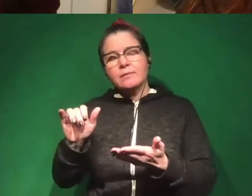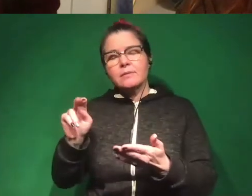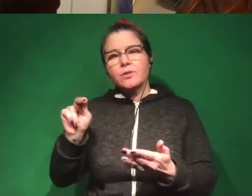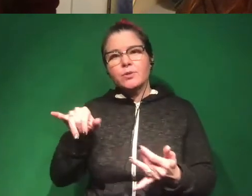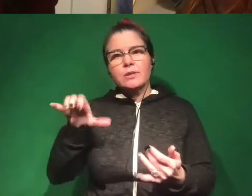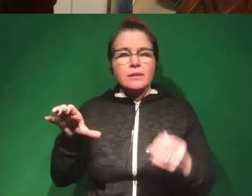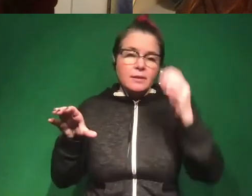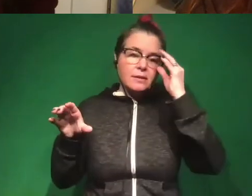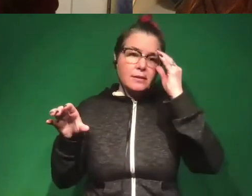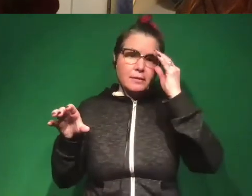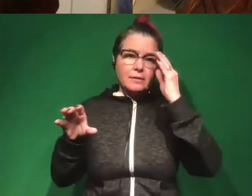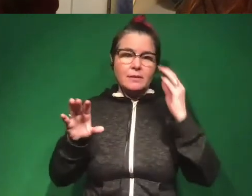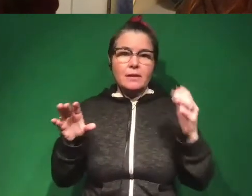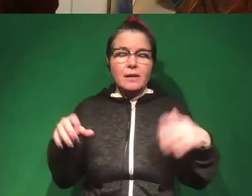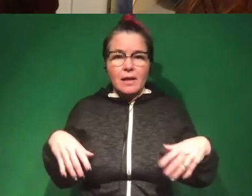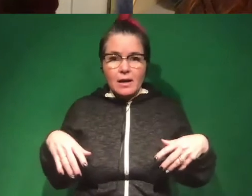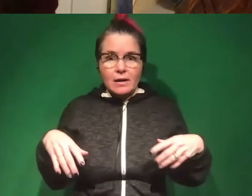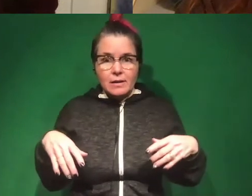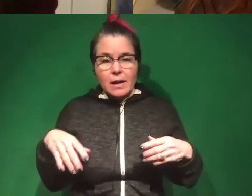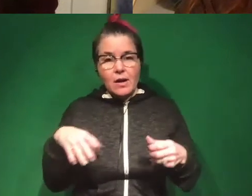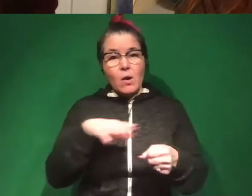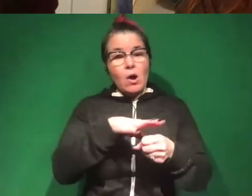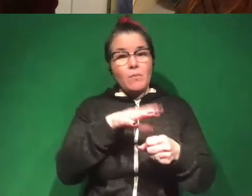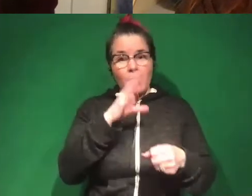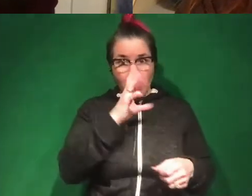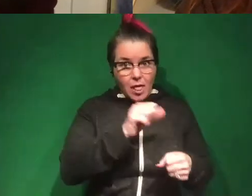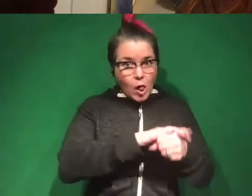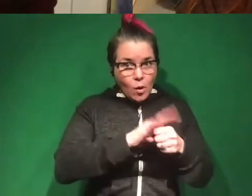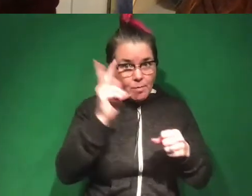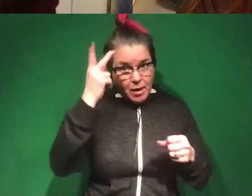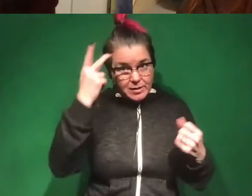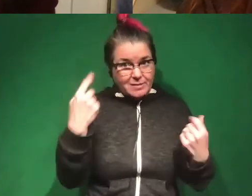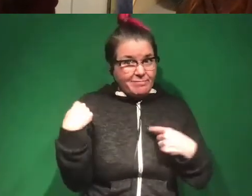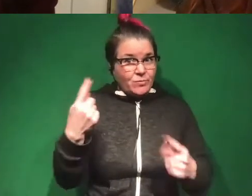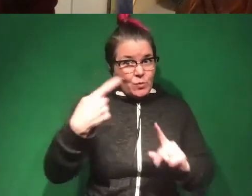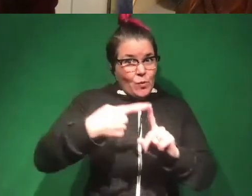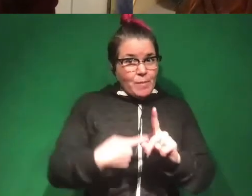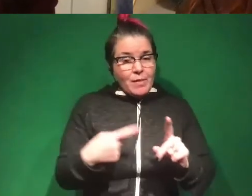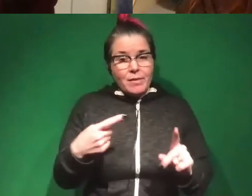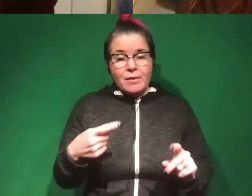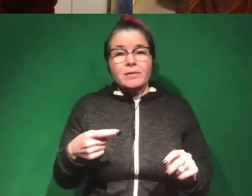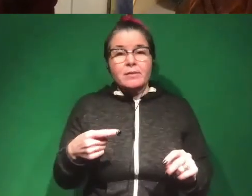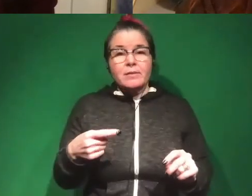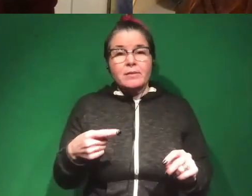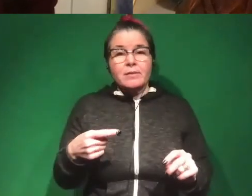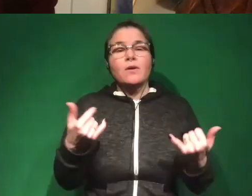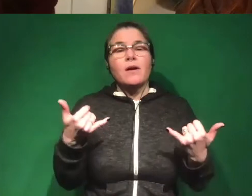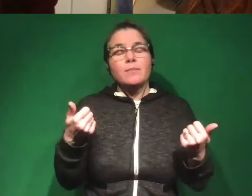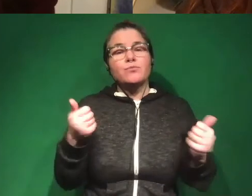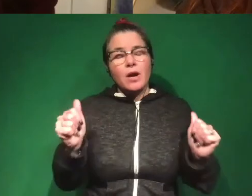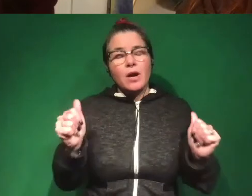I have never been more spellbound by local politics than I have in this past month. And I am going to try to do a lot more